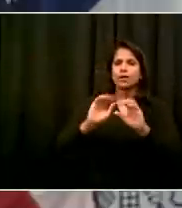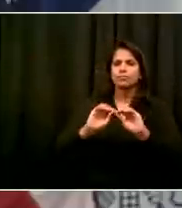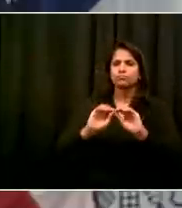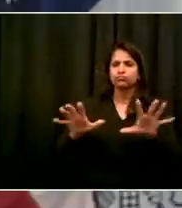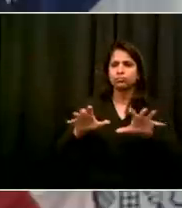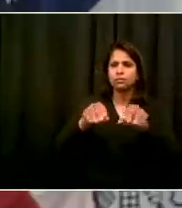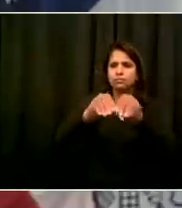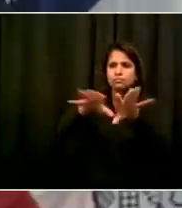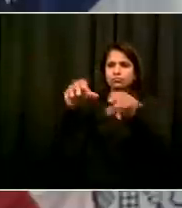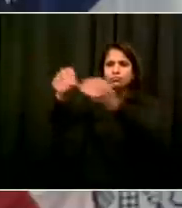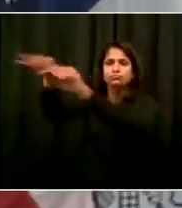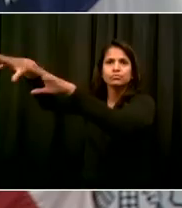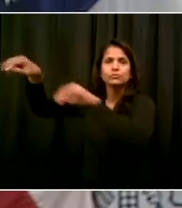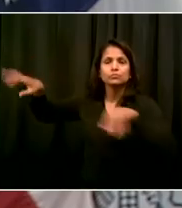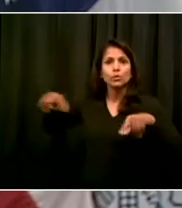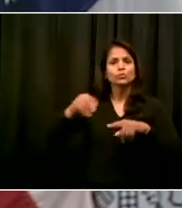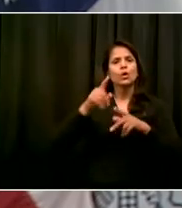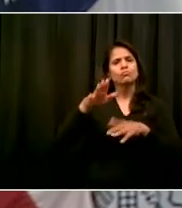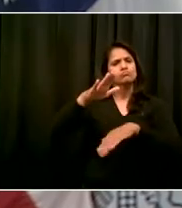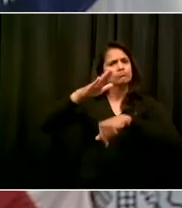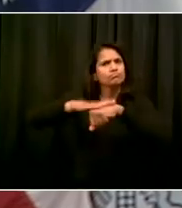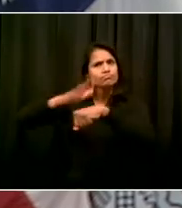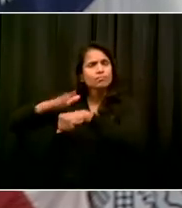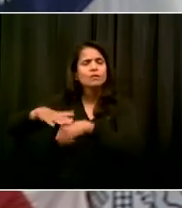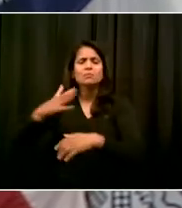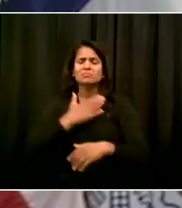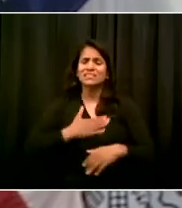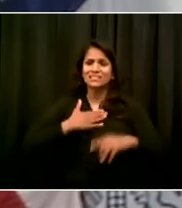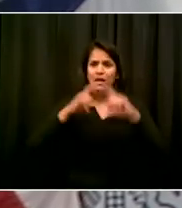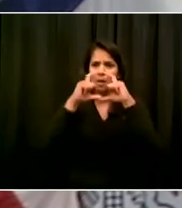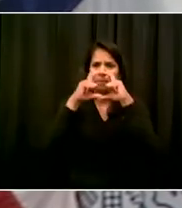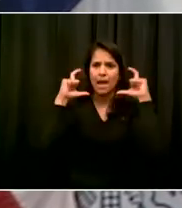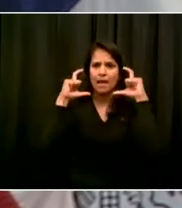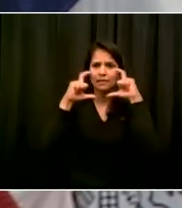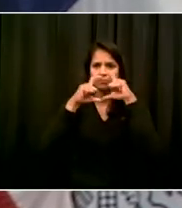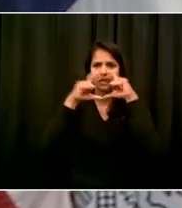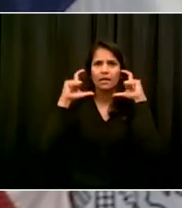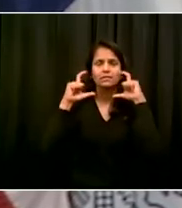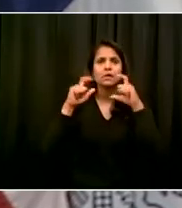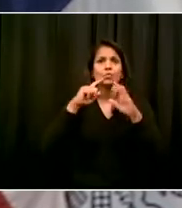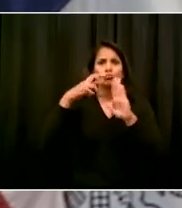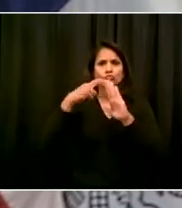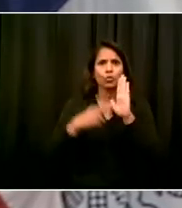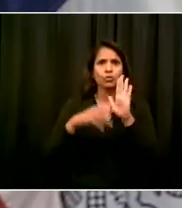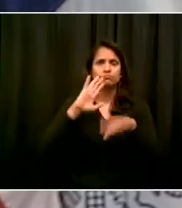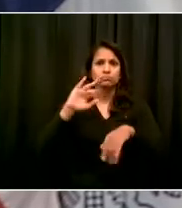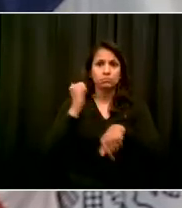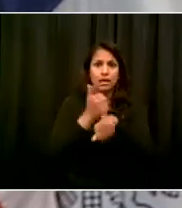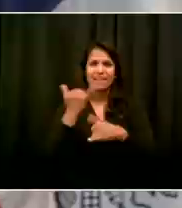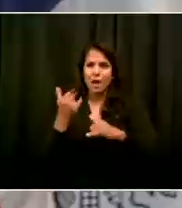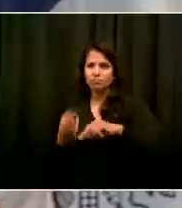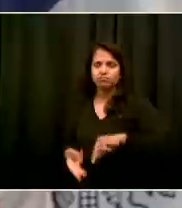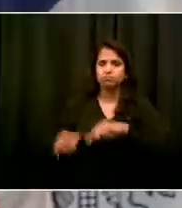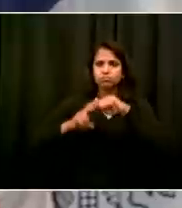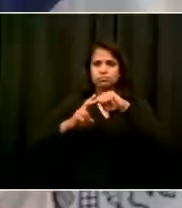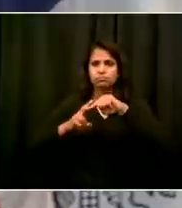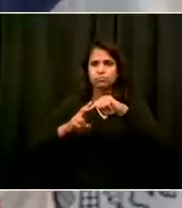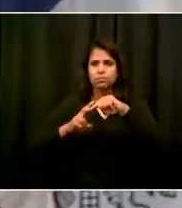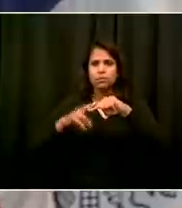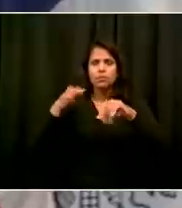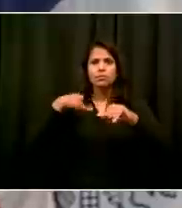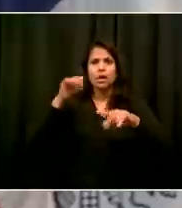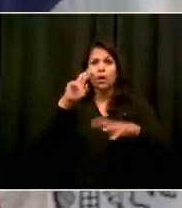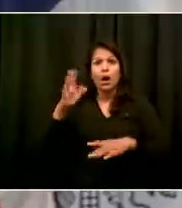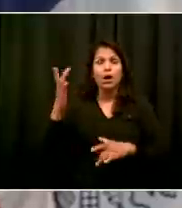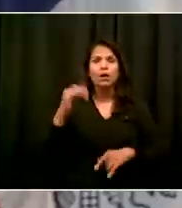distribution, and obviously a sense that there are consequences to not wearing masks, the more we are seeing people pick up on that and